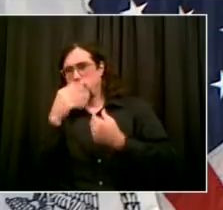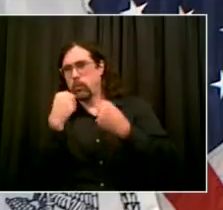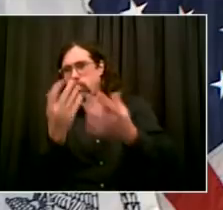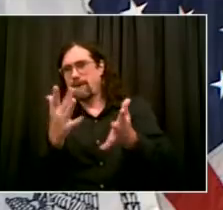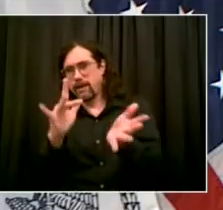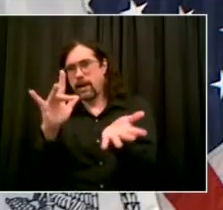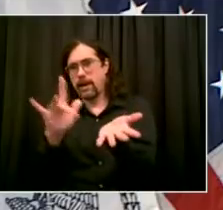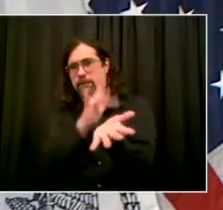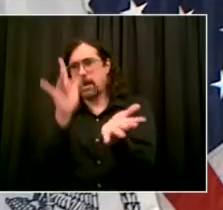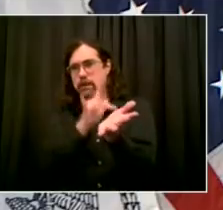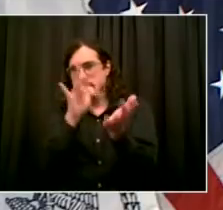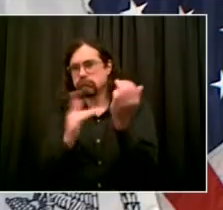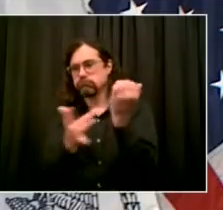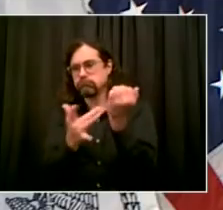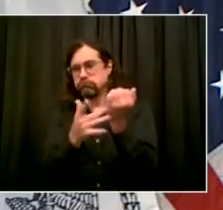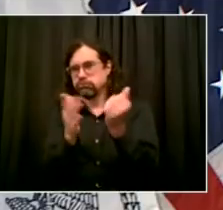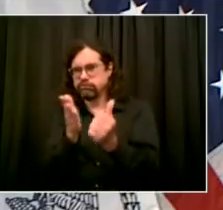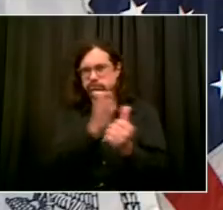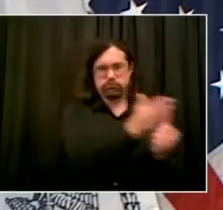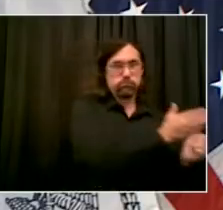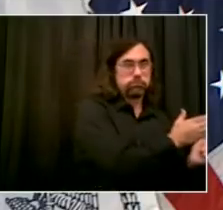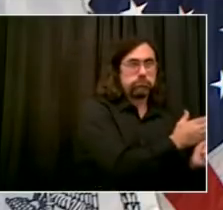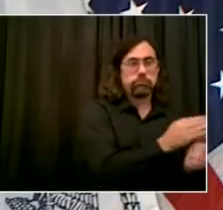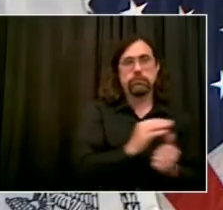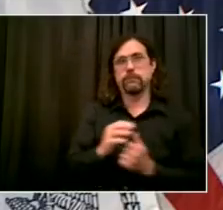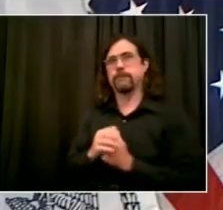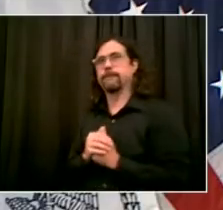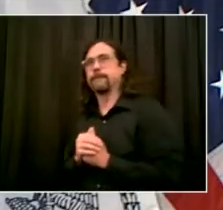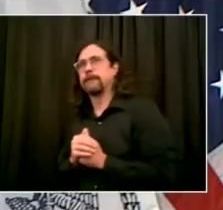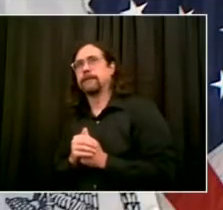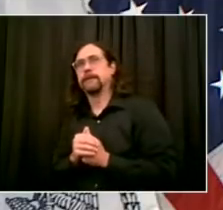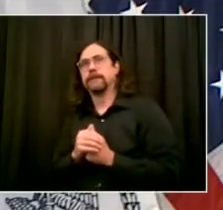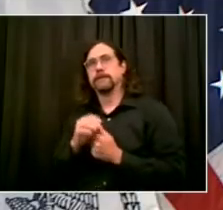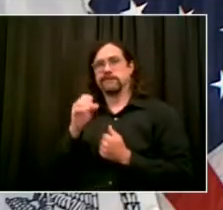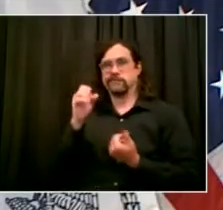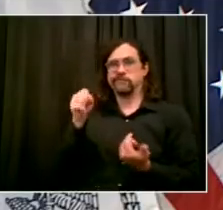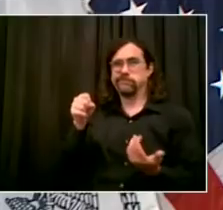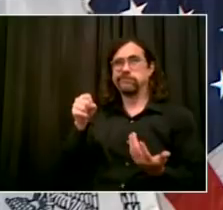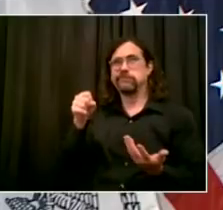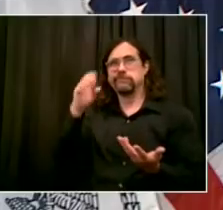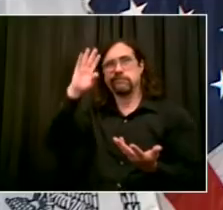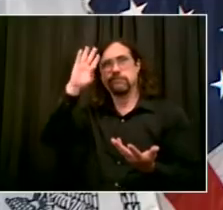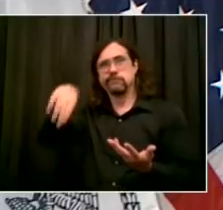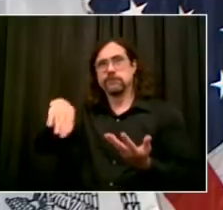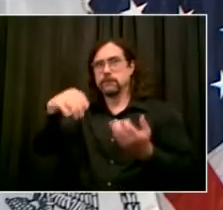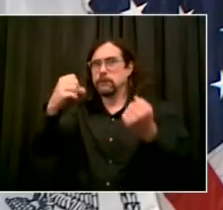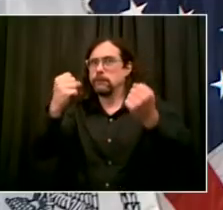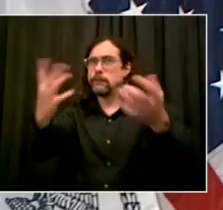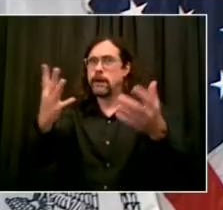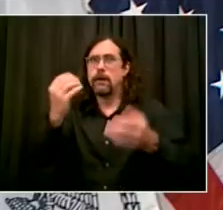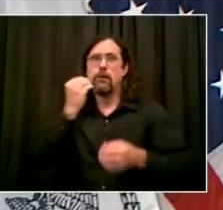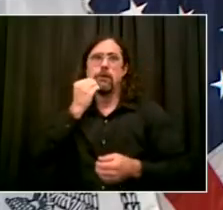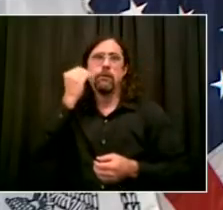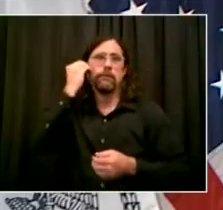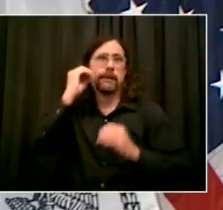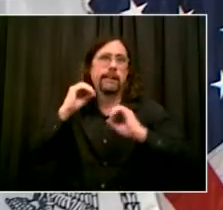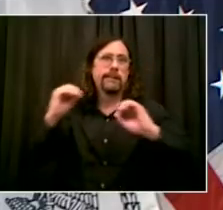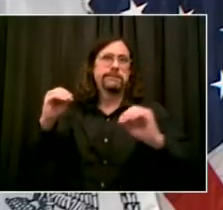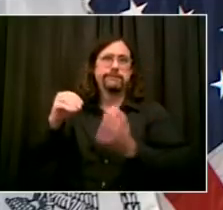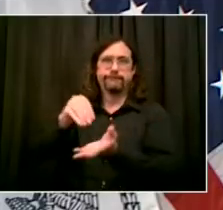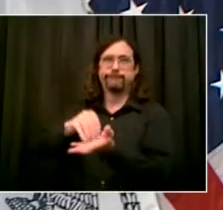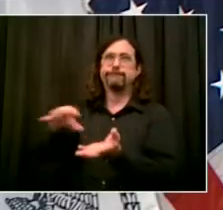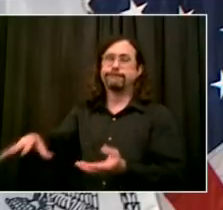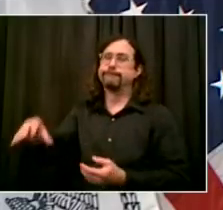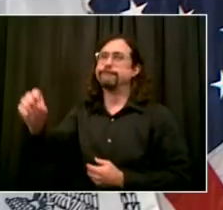with their family, but unfortunately in crowded conditions like a doubled up family home. So I just want to be clear, homeless,